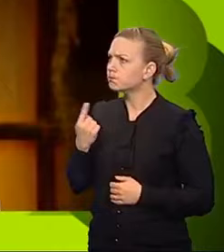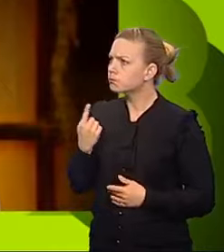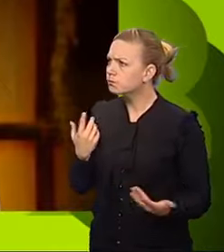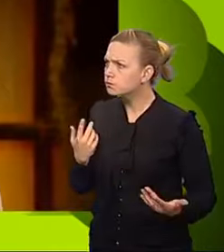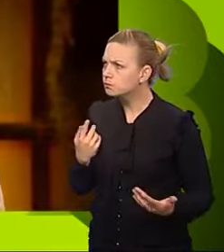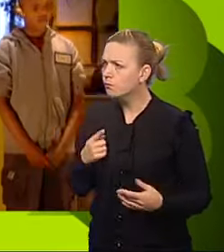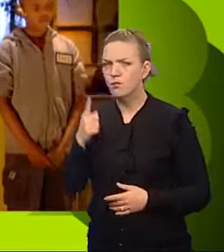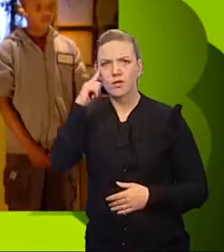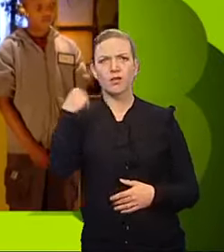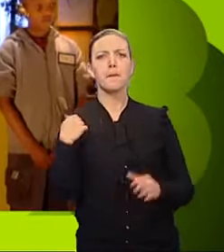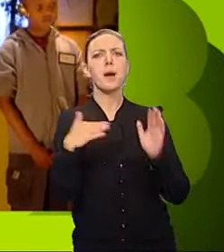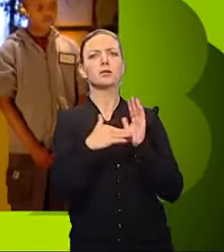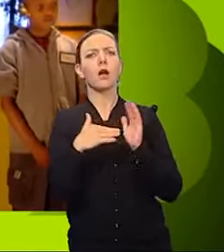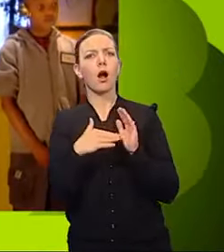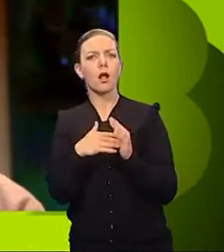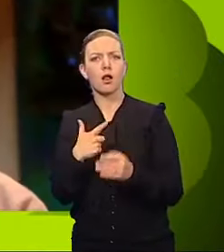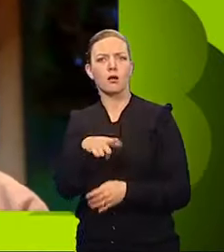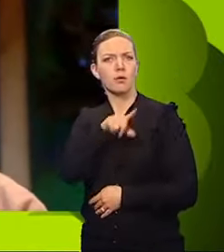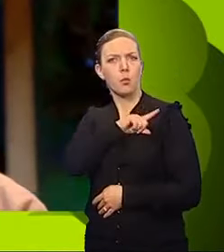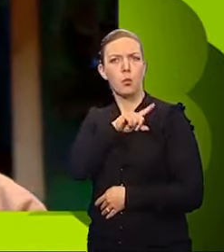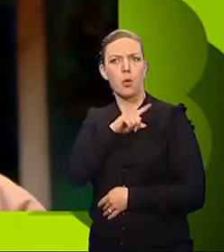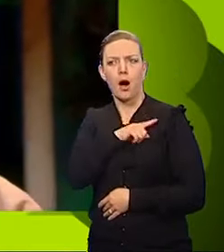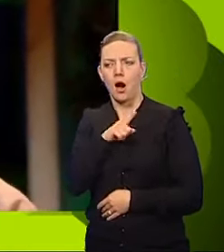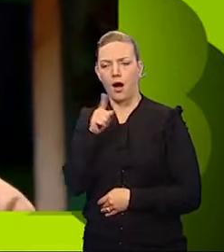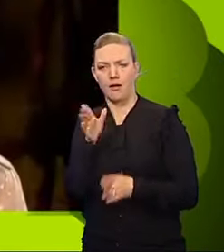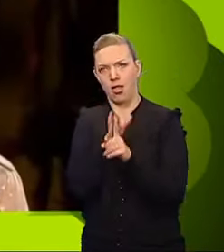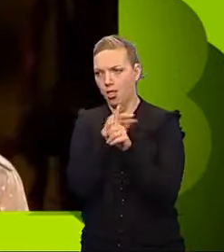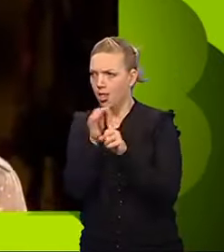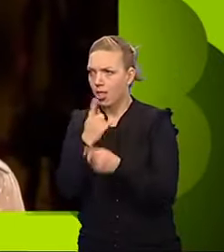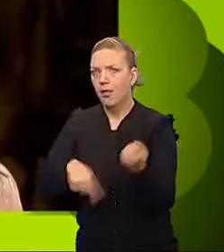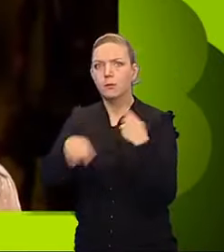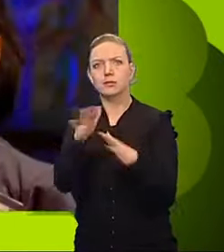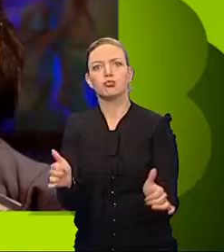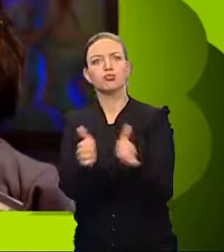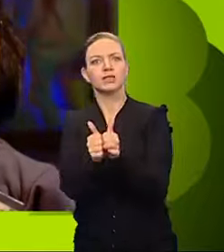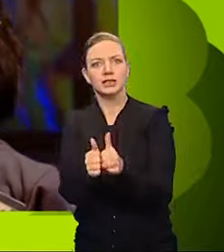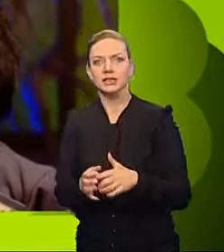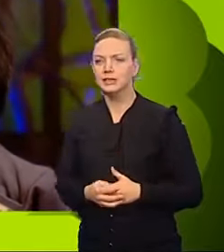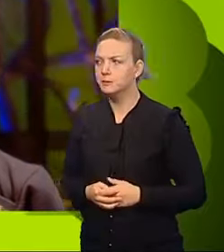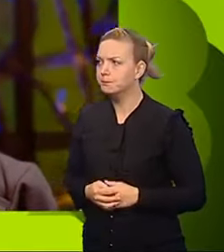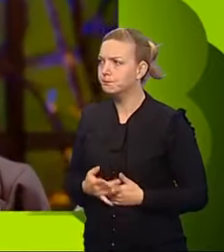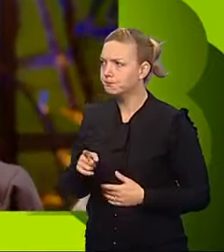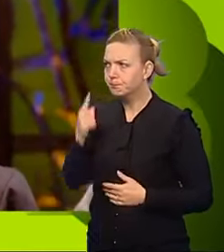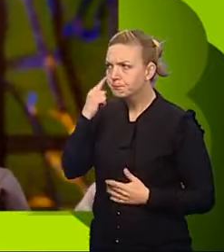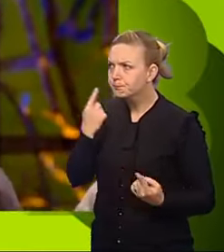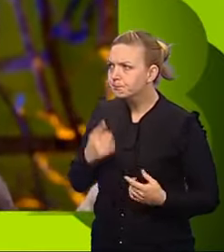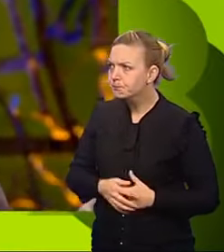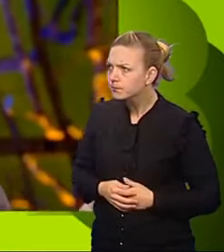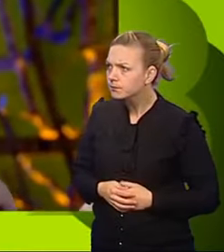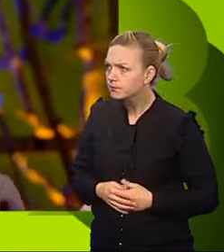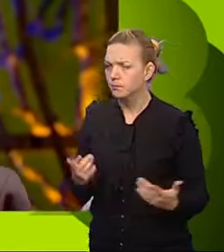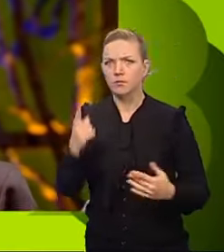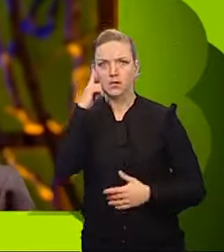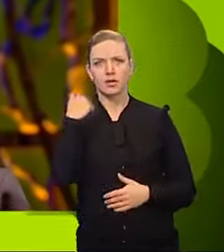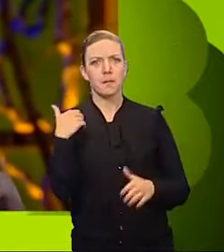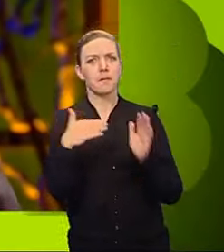it was Marcel, because he was getting everybody to agree with him. Olivia. I think it was Marcel,